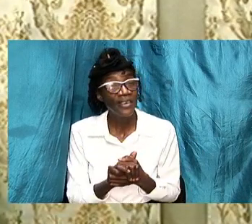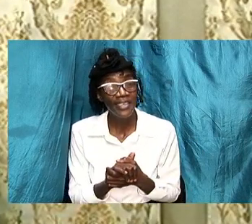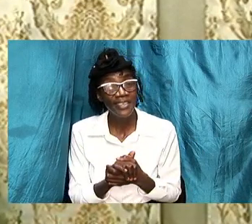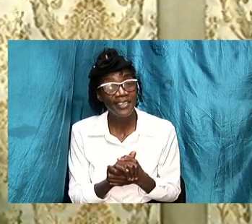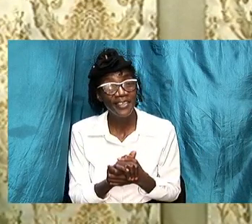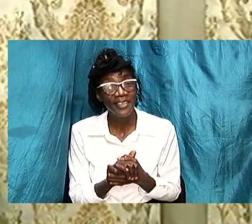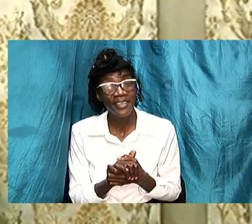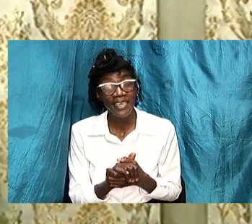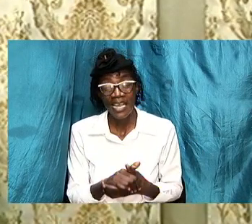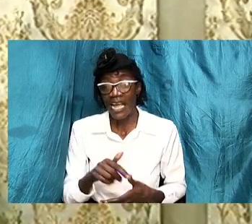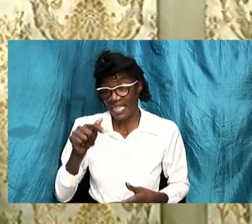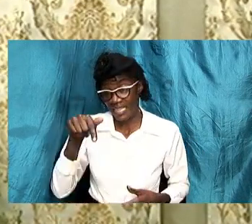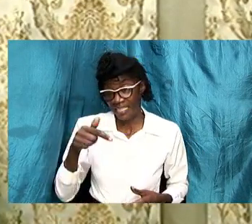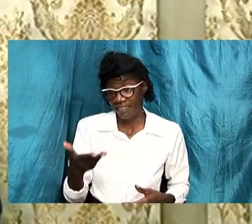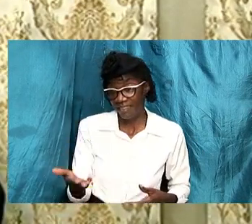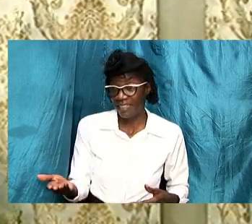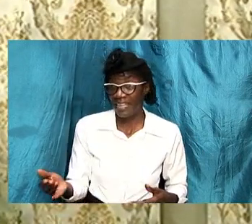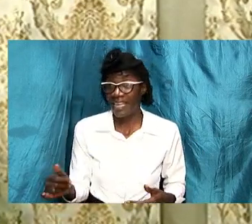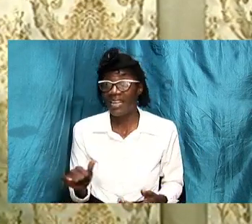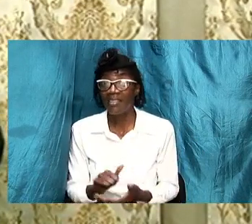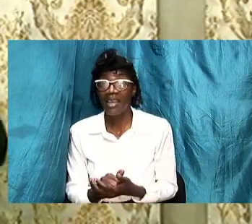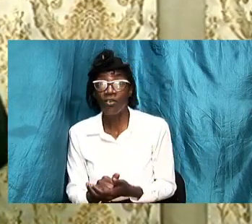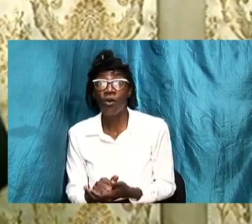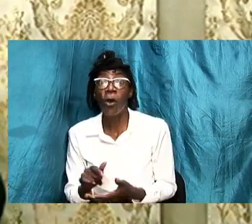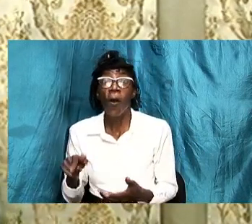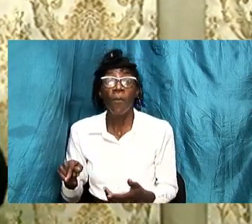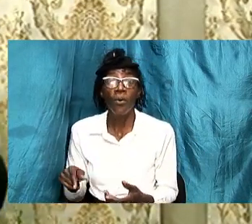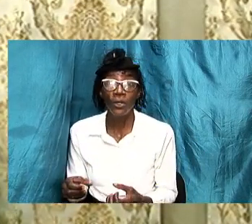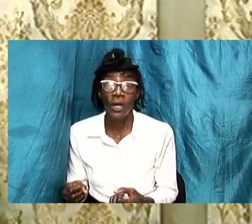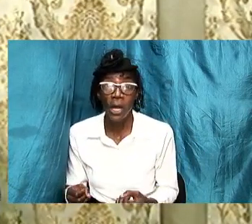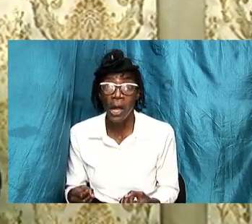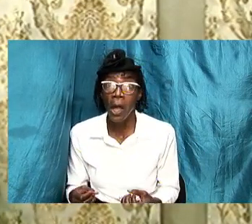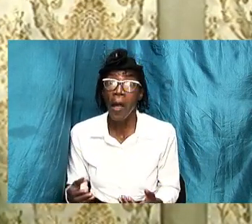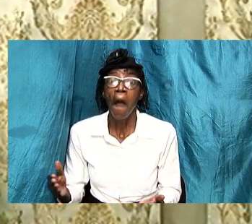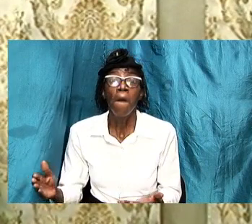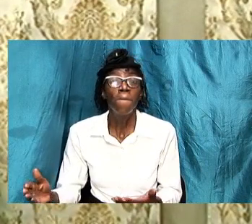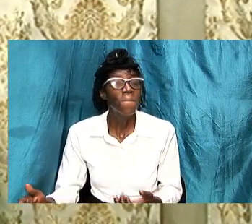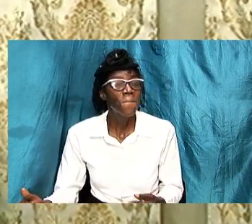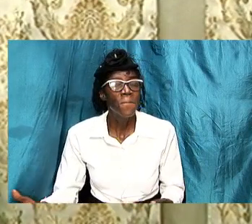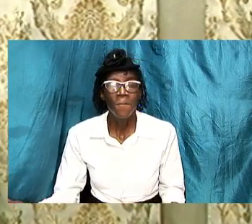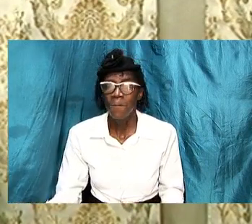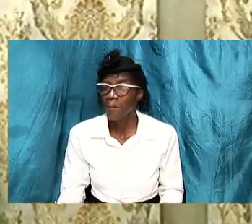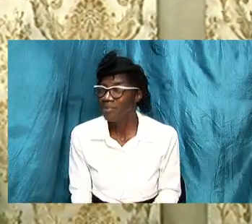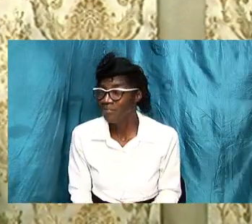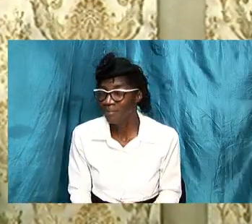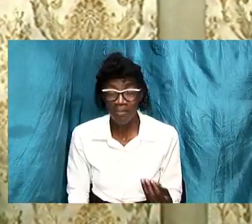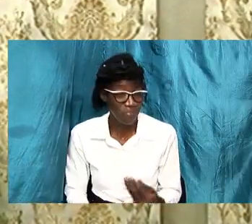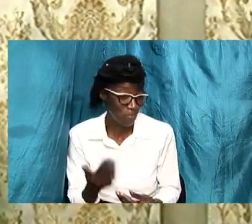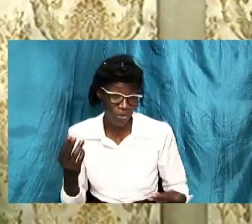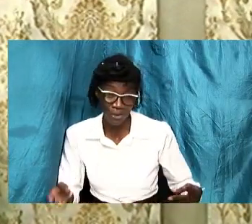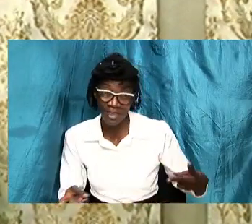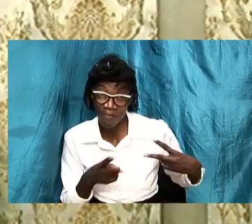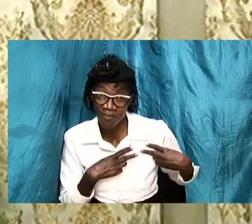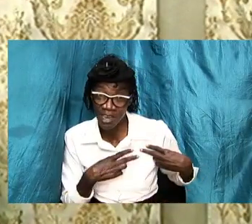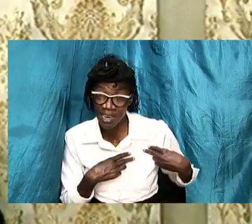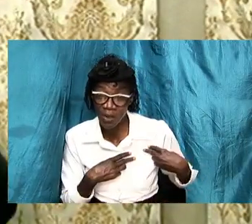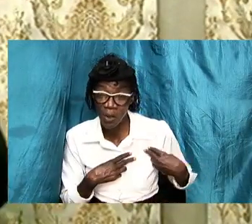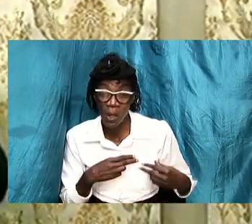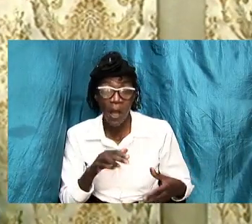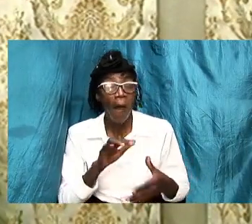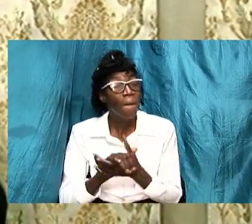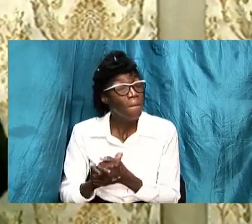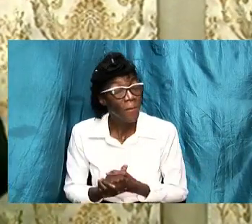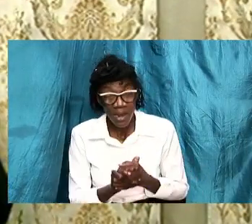and this is the thing that we should have been placing the most value on our marriages our relationship